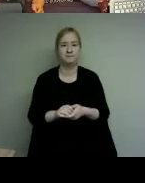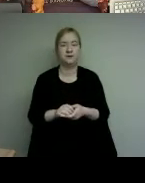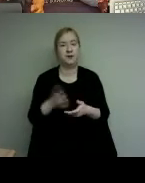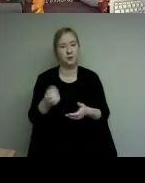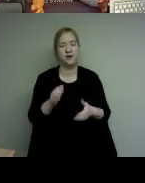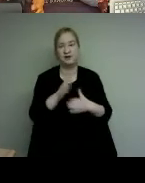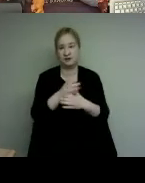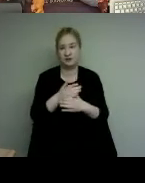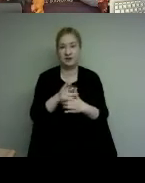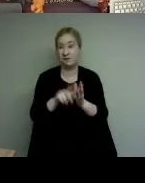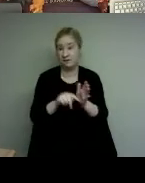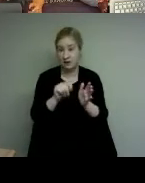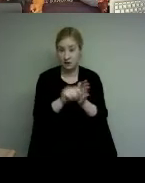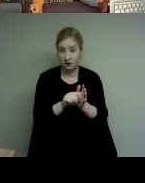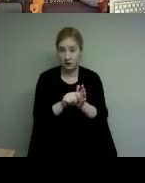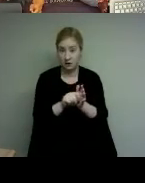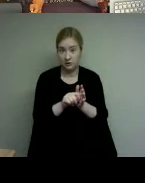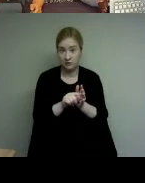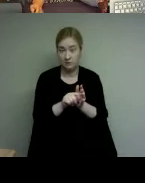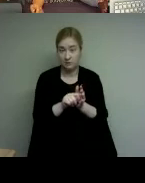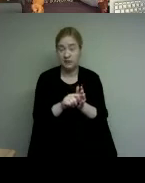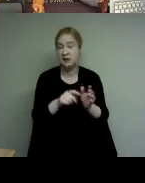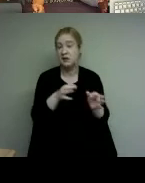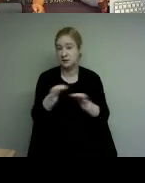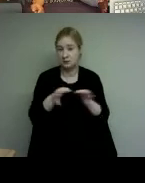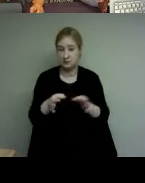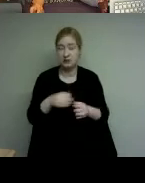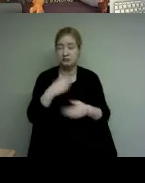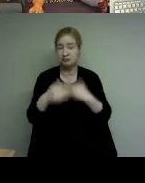short video clip of the progress that has been done in the past